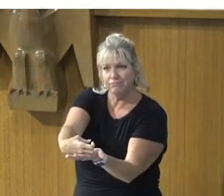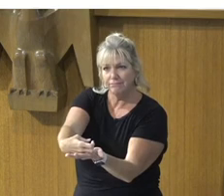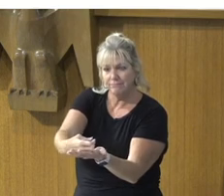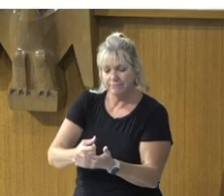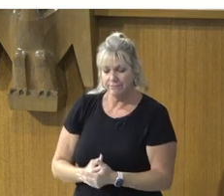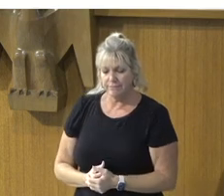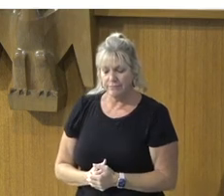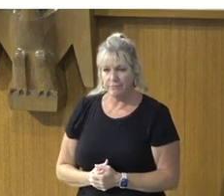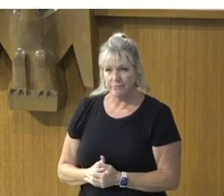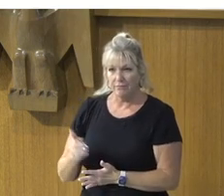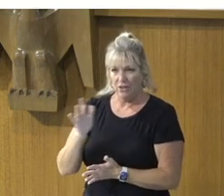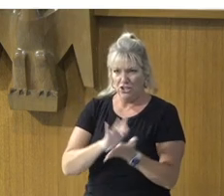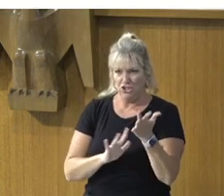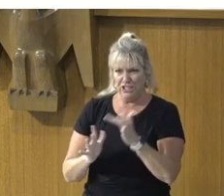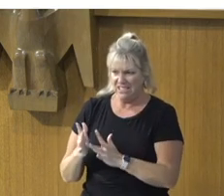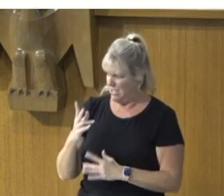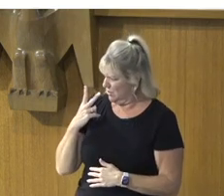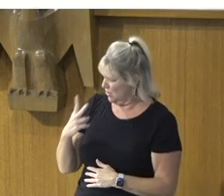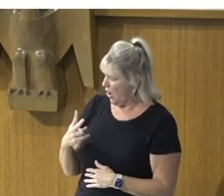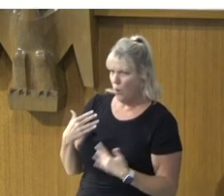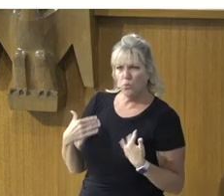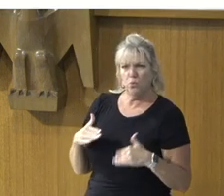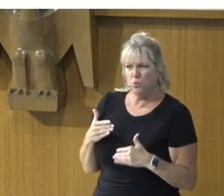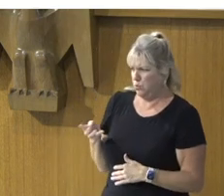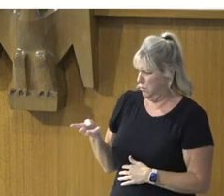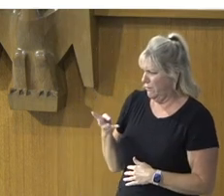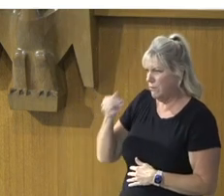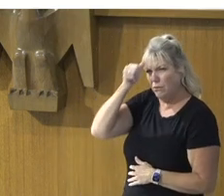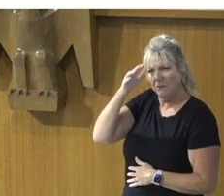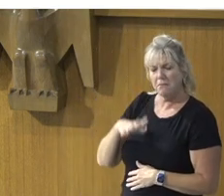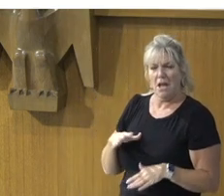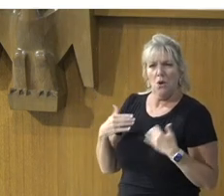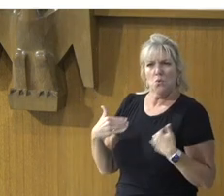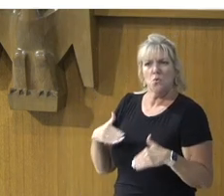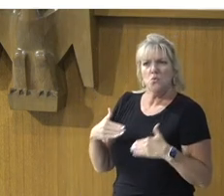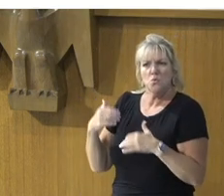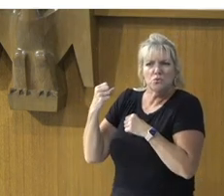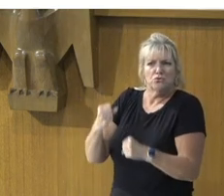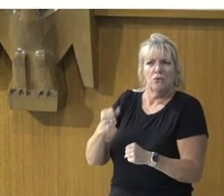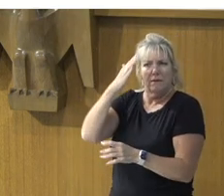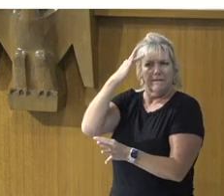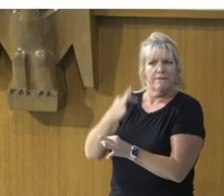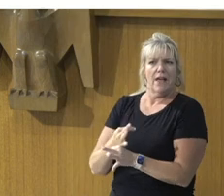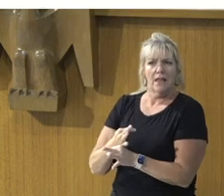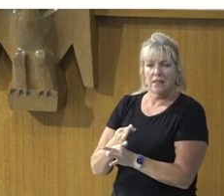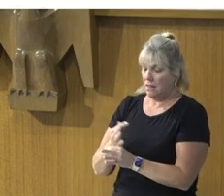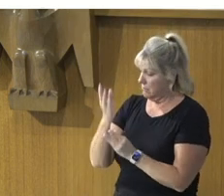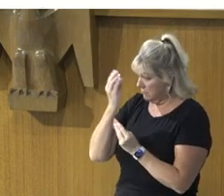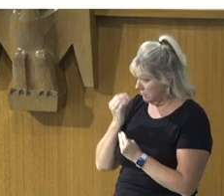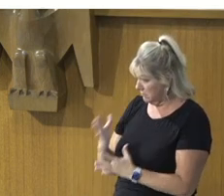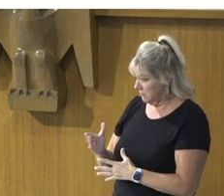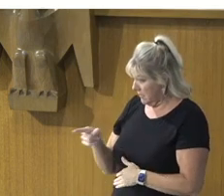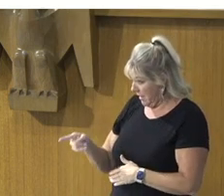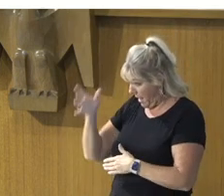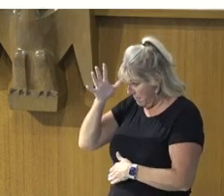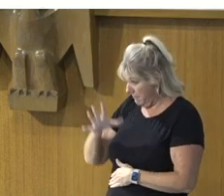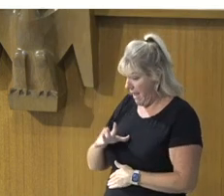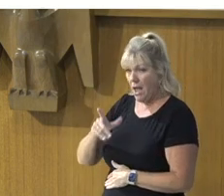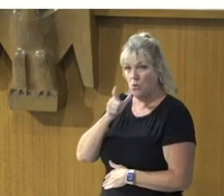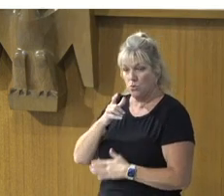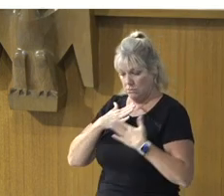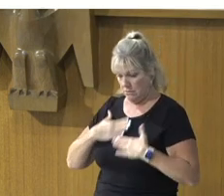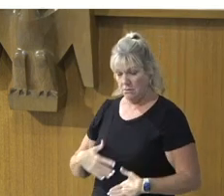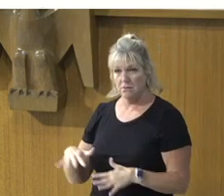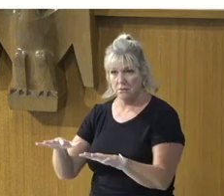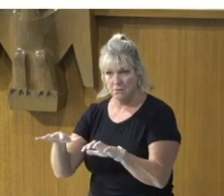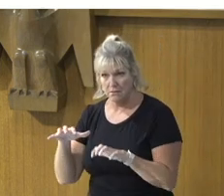When Jesus saw their faith, he said to the paralytic, Son, your sins